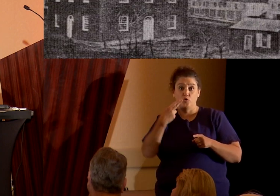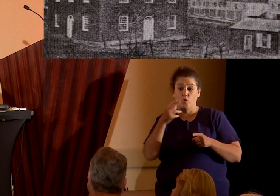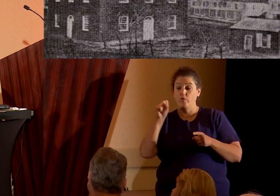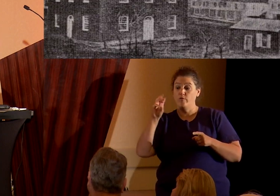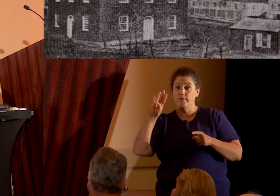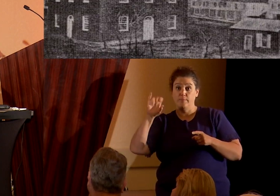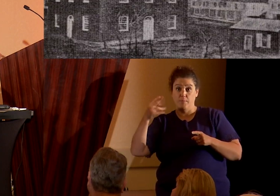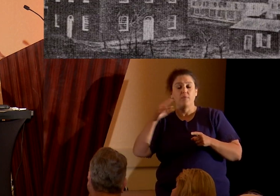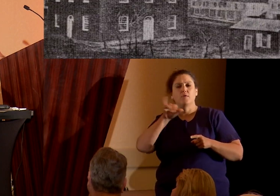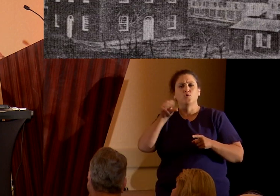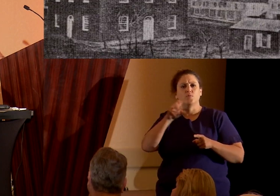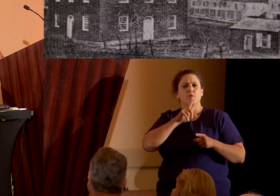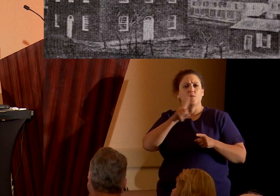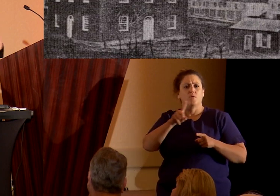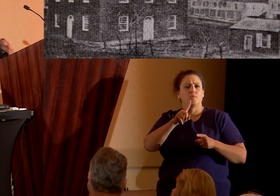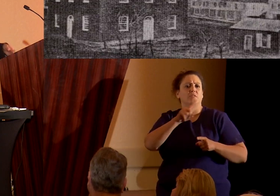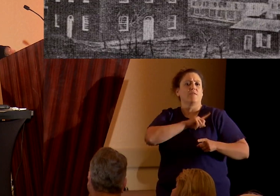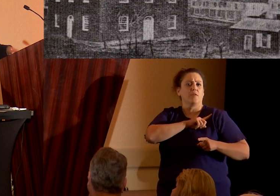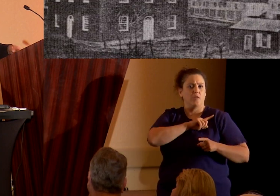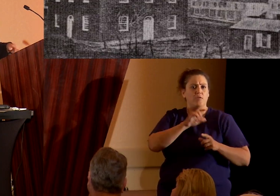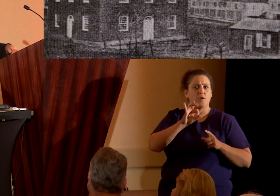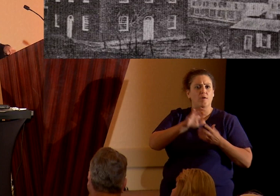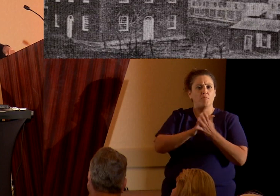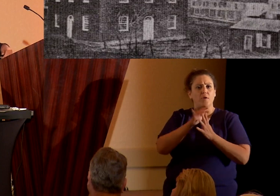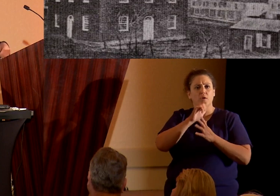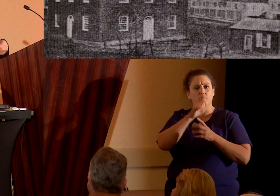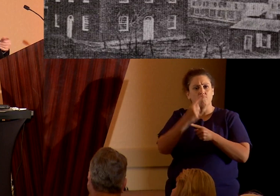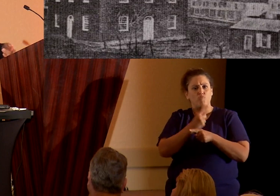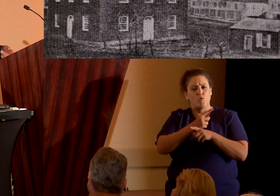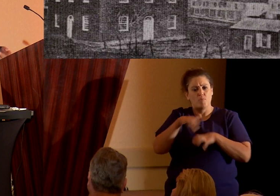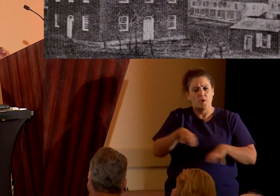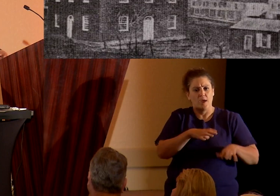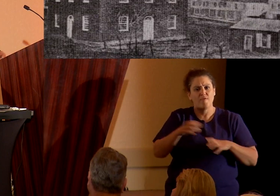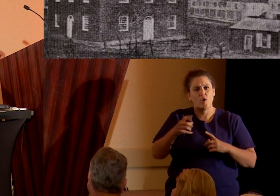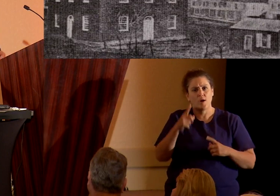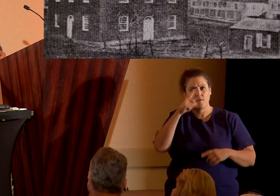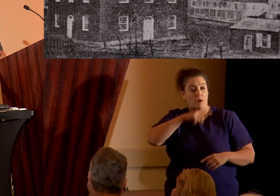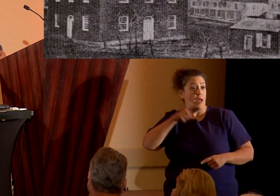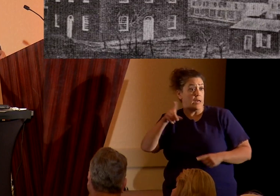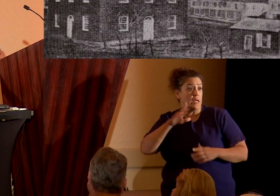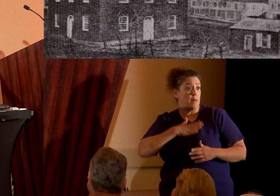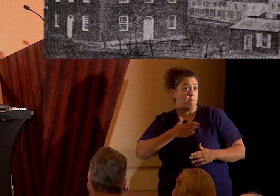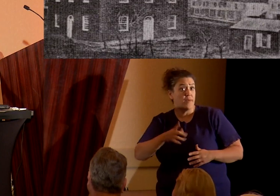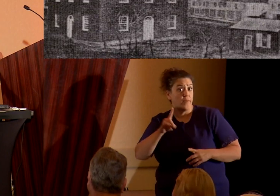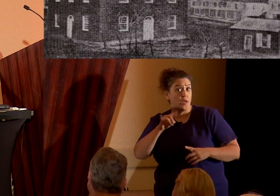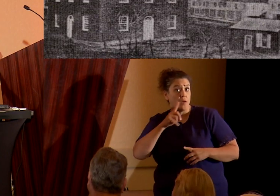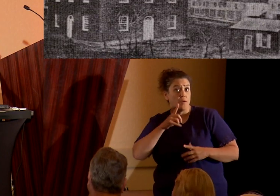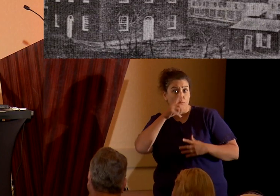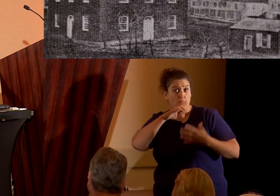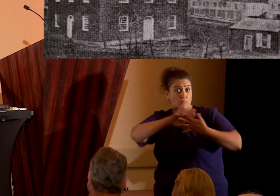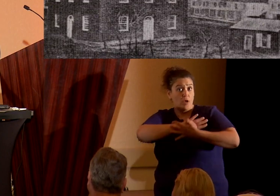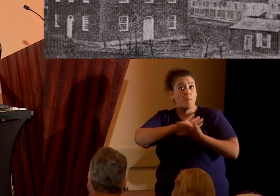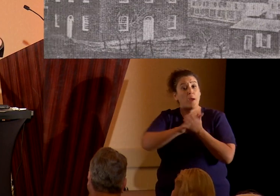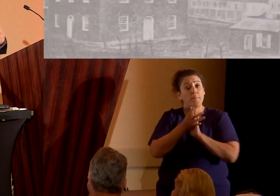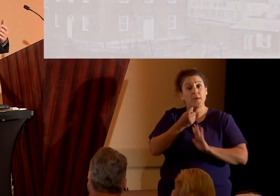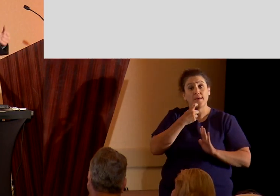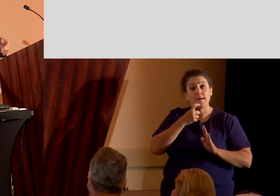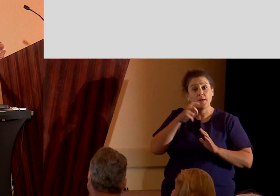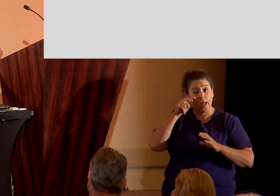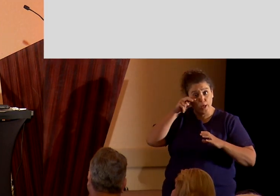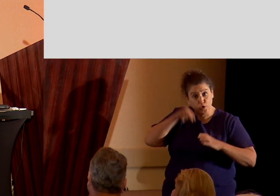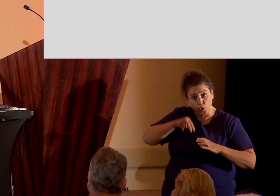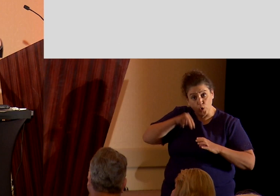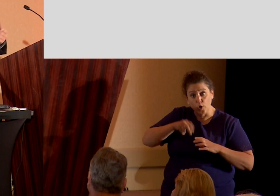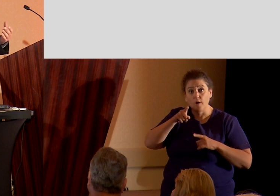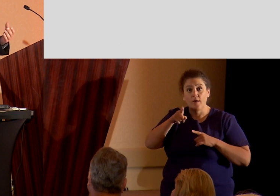person and an imposter. He admitted it at his trial that he did defraud citizens by being a glasslooker. That was, he was